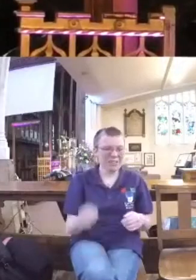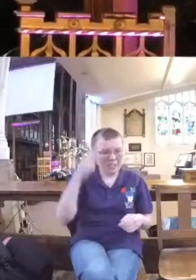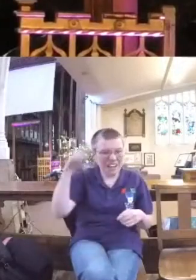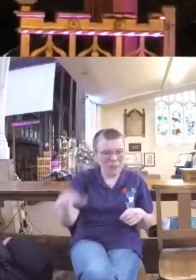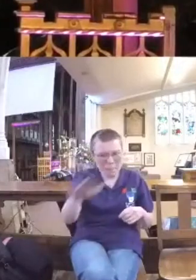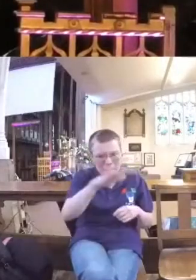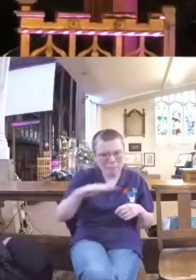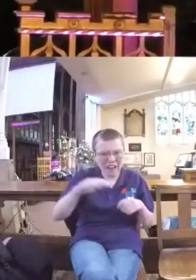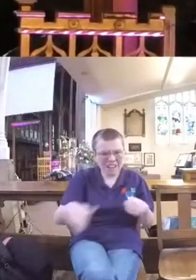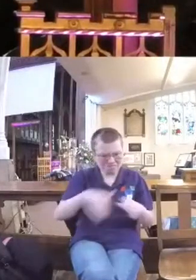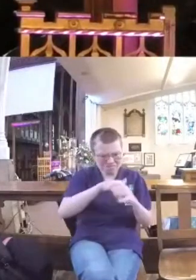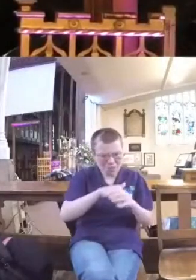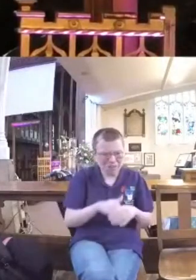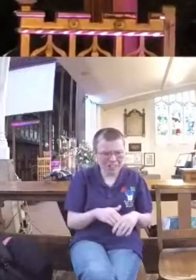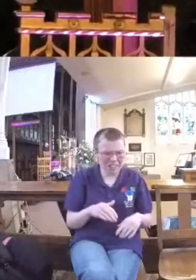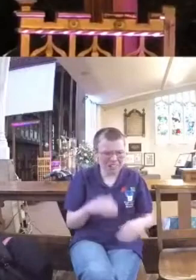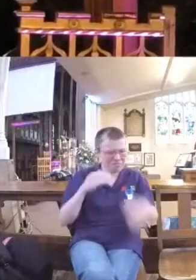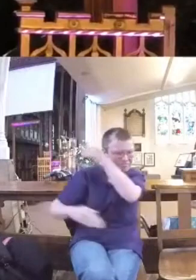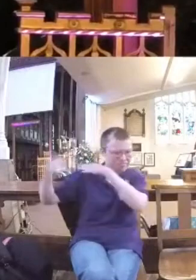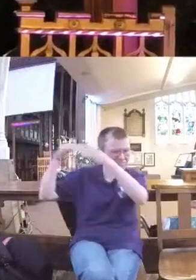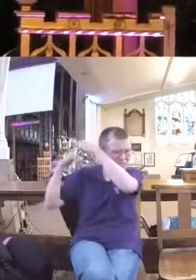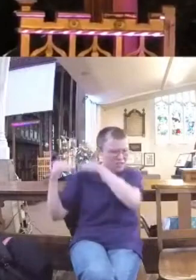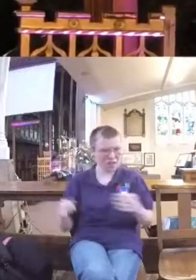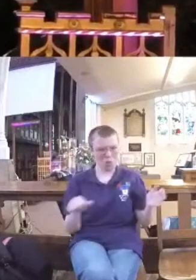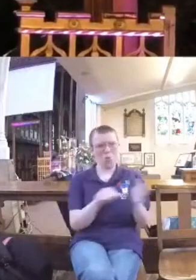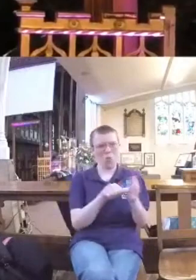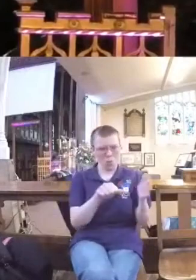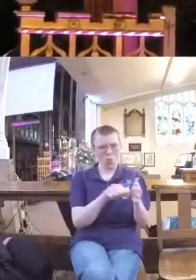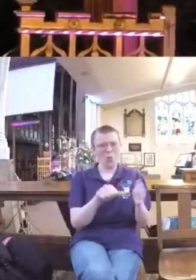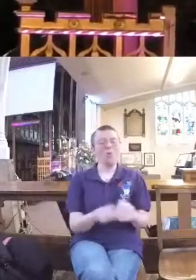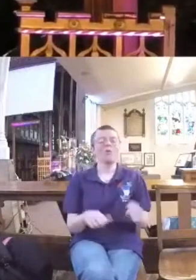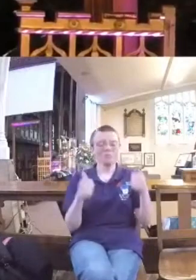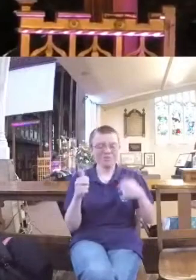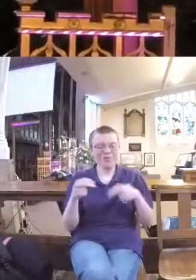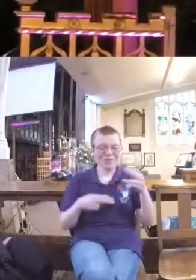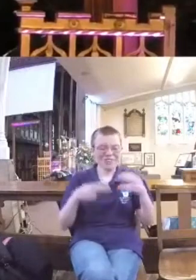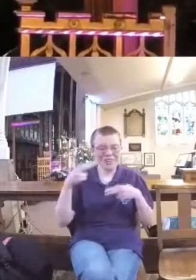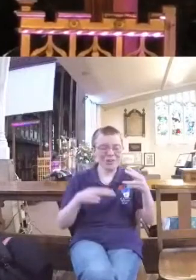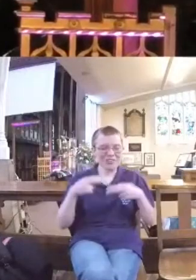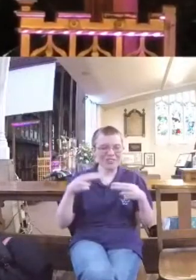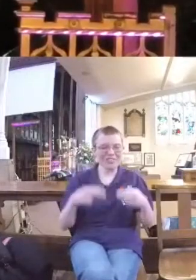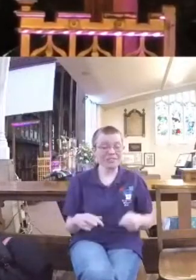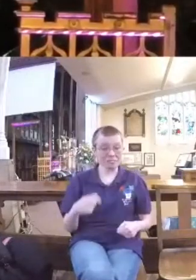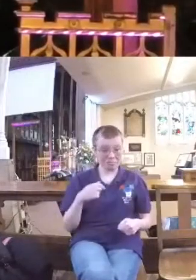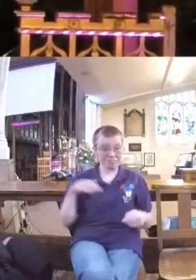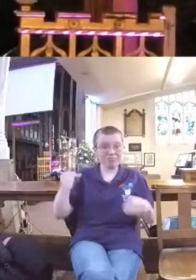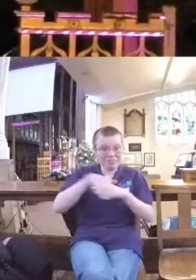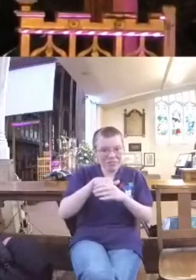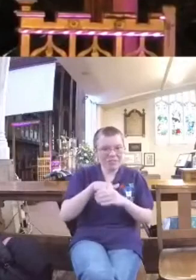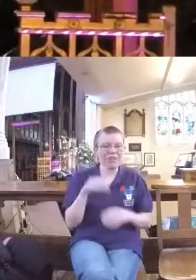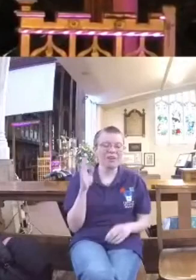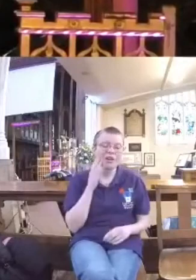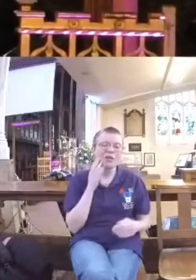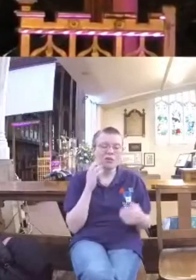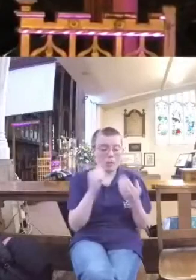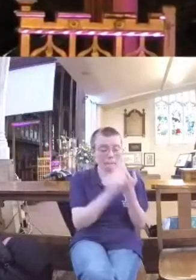I really struggle. But the good news for all of us, and me included, is that when we